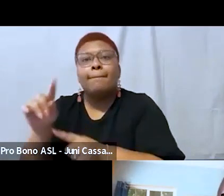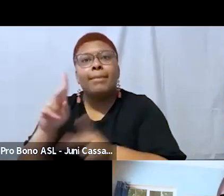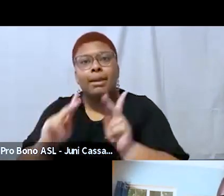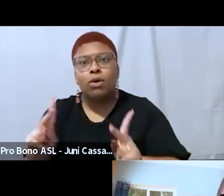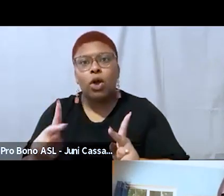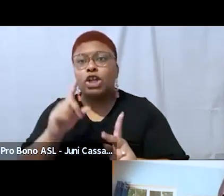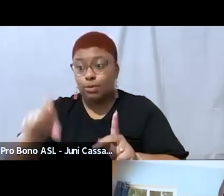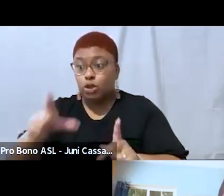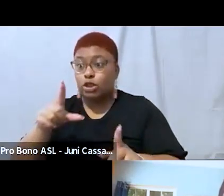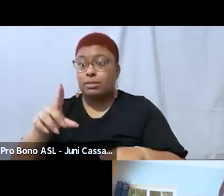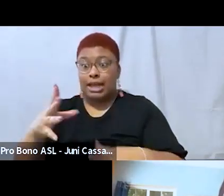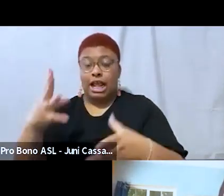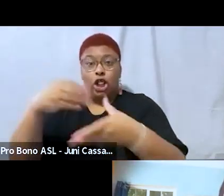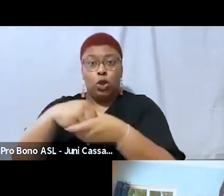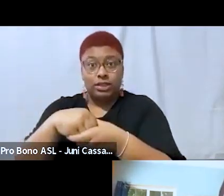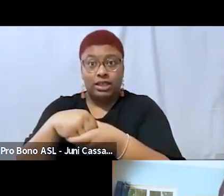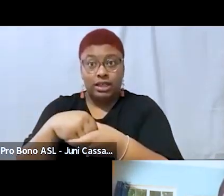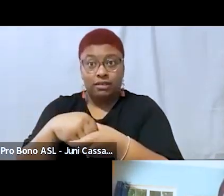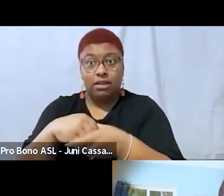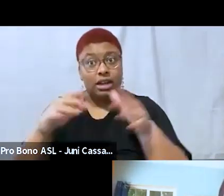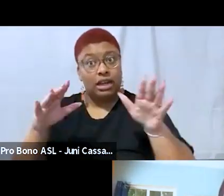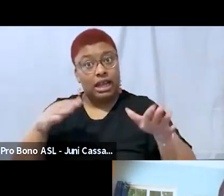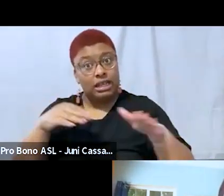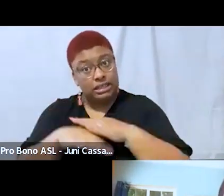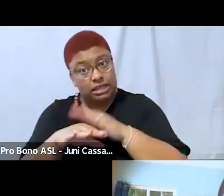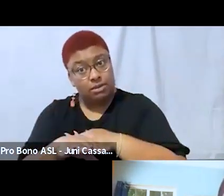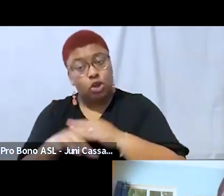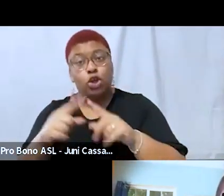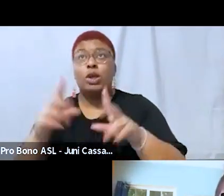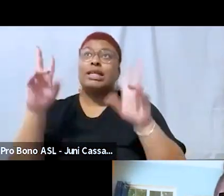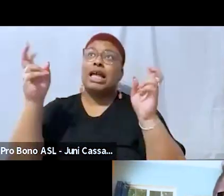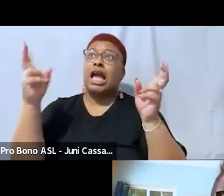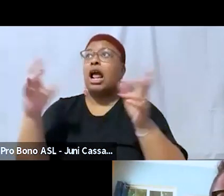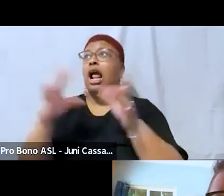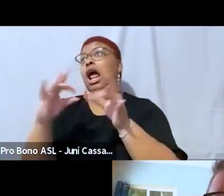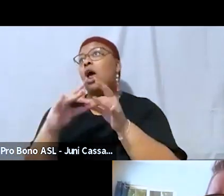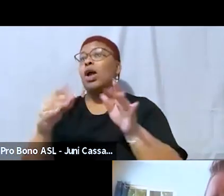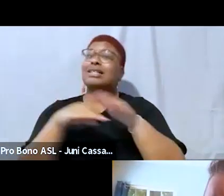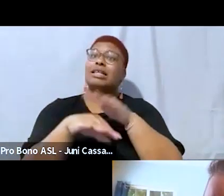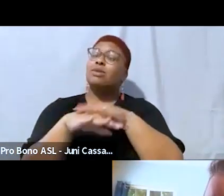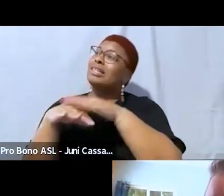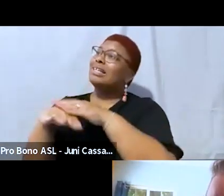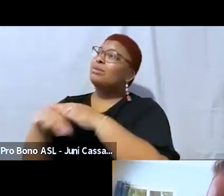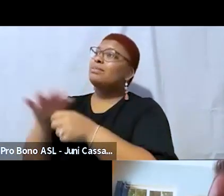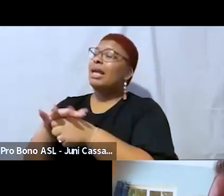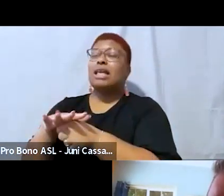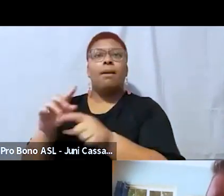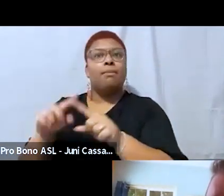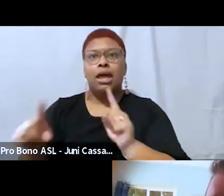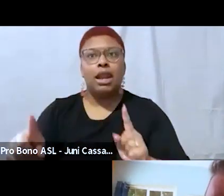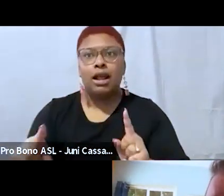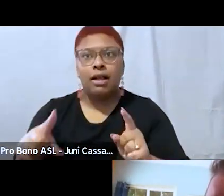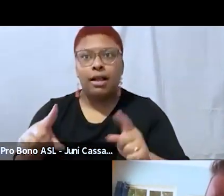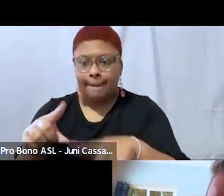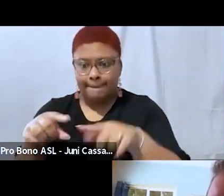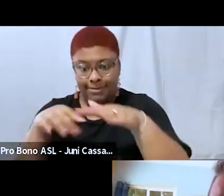and you're saying that you're this thing but but fatness or or access accessibility rather